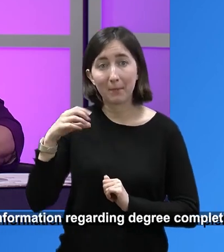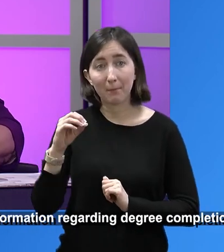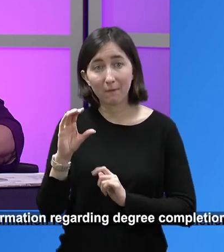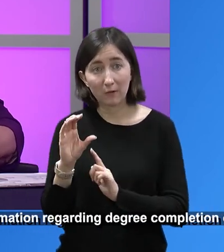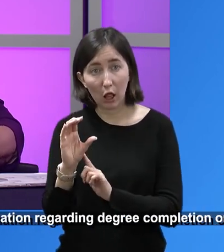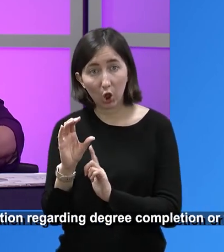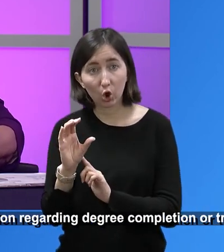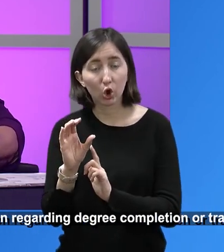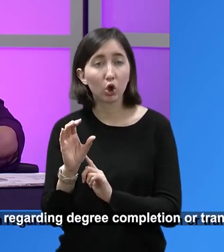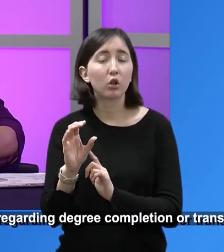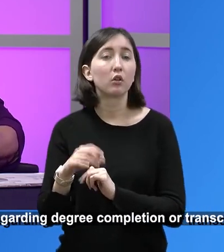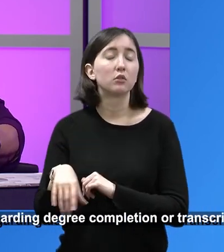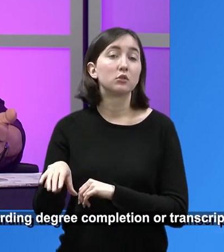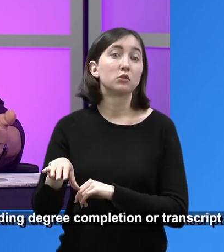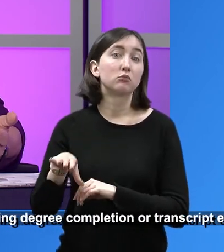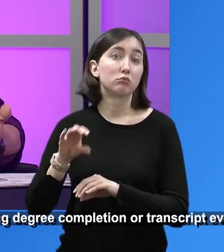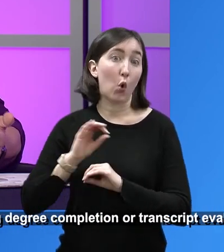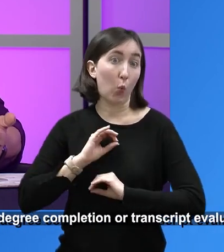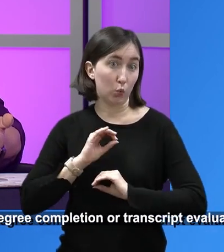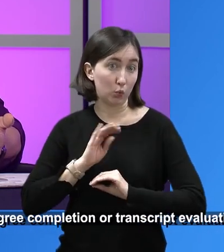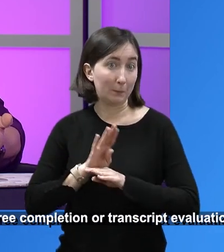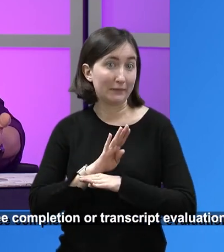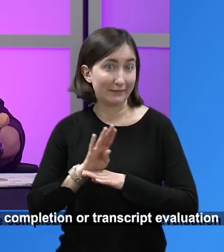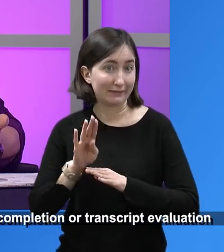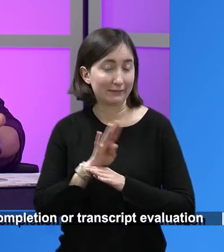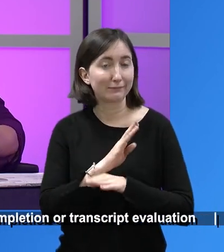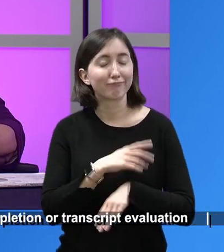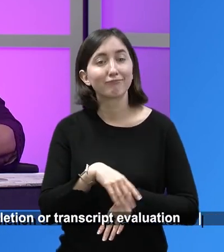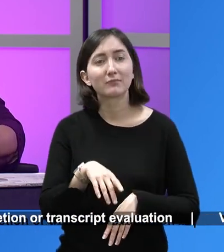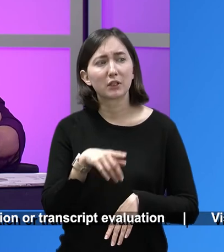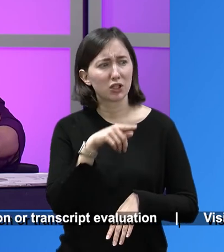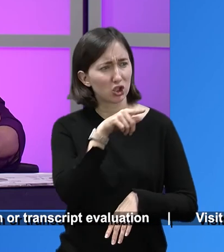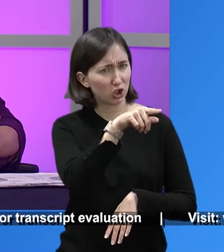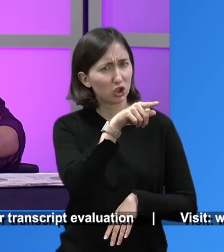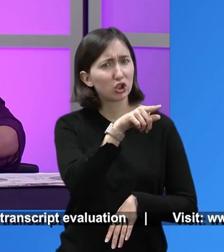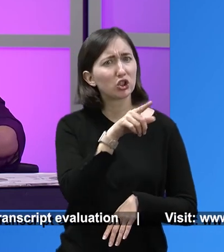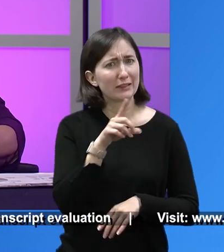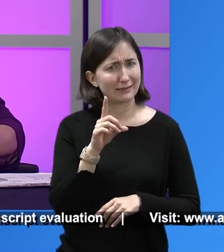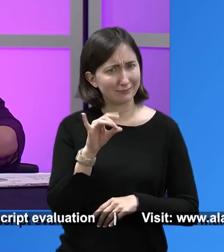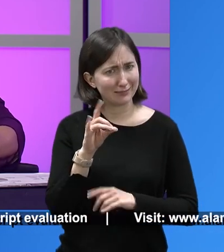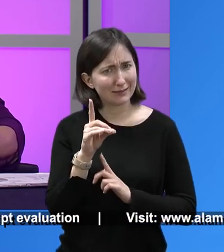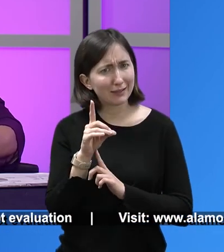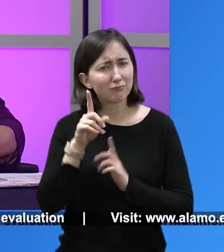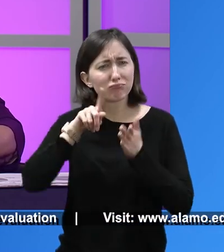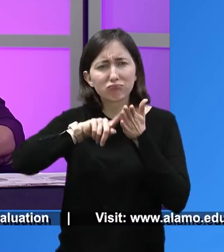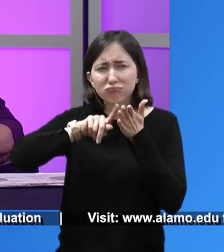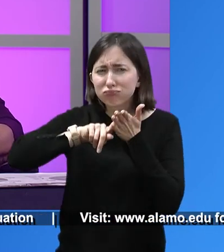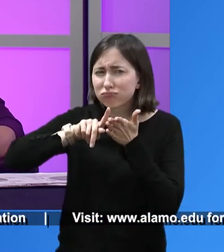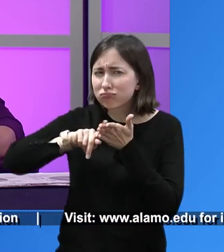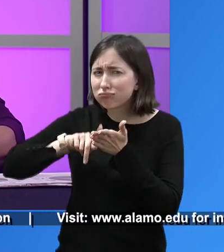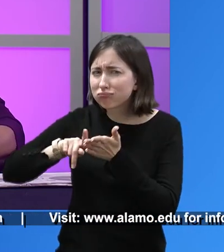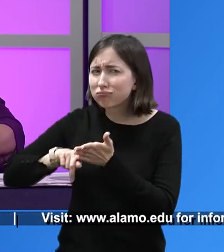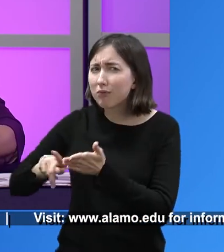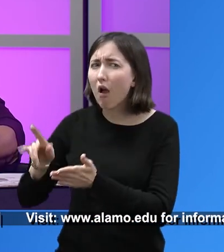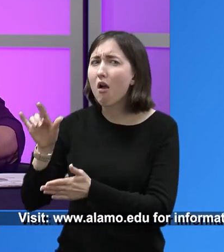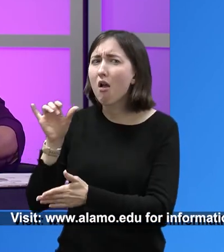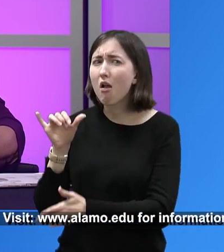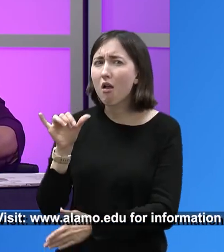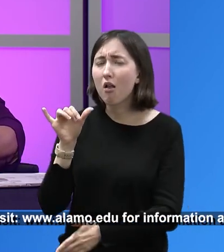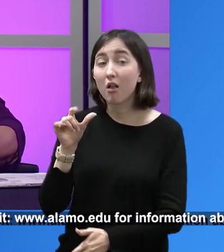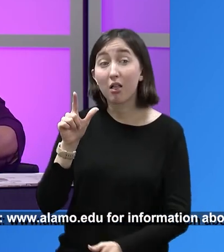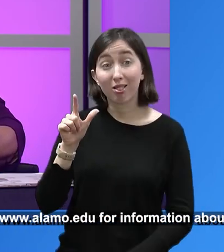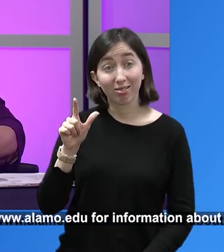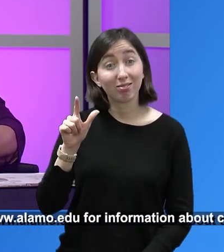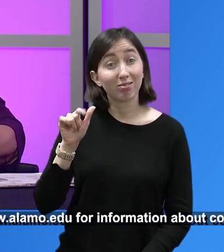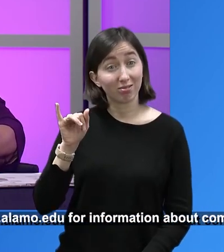It's because we're trying to level that financial field. So she did a lot of her due diligence, a lot of homework and saw that lift fund